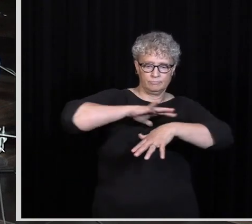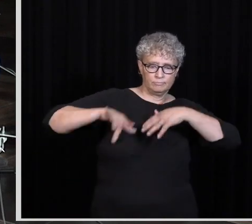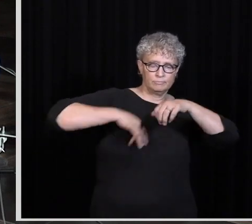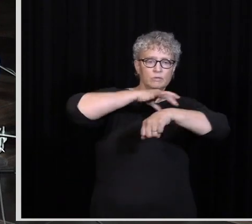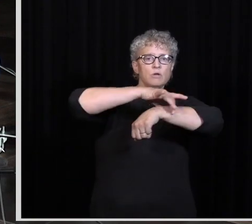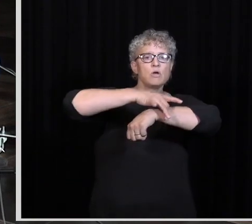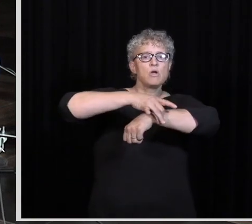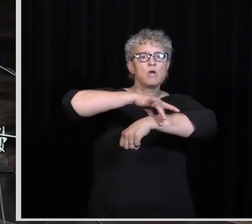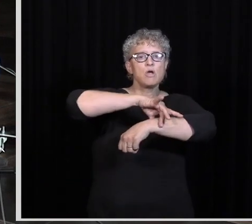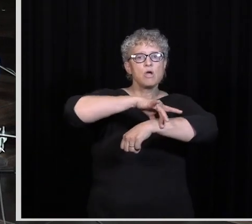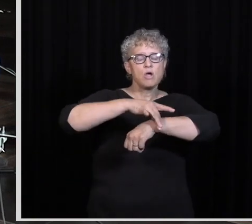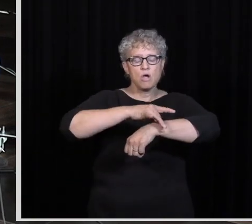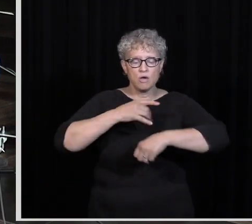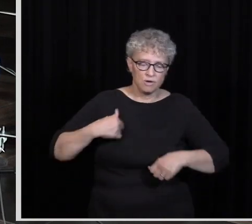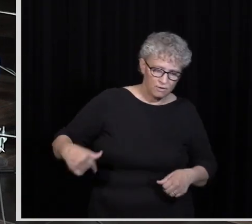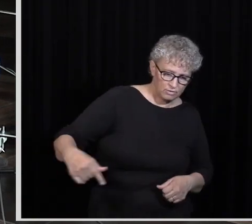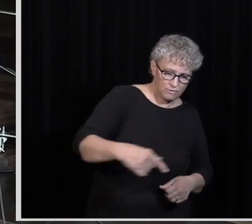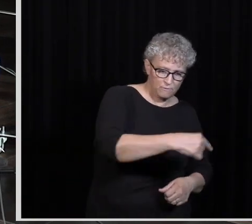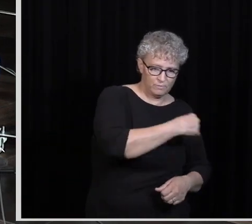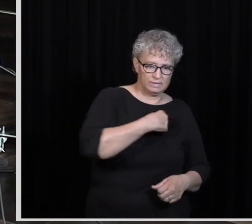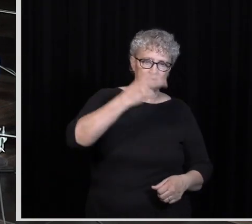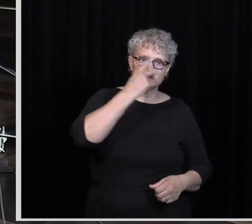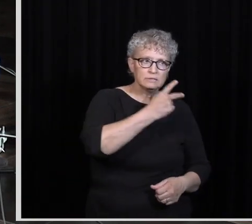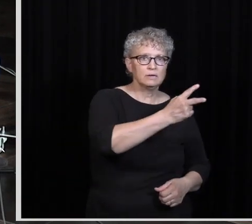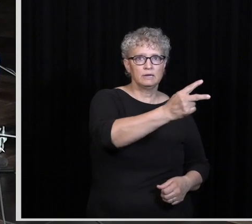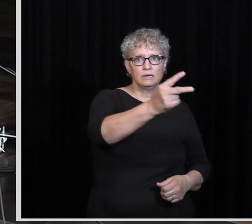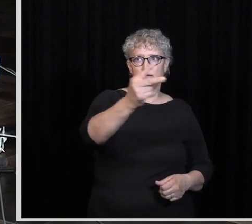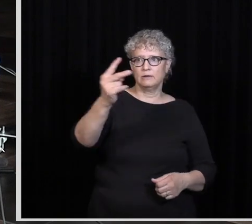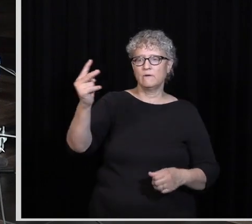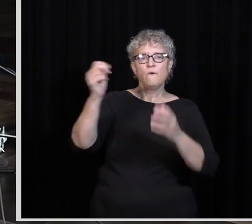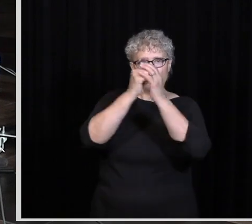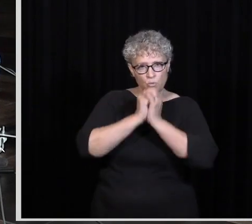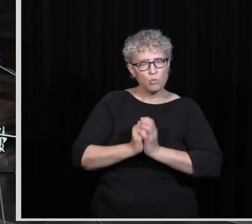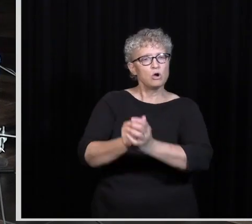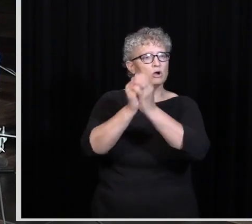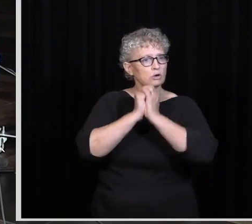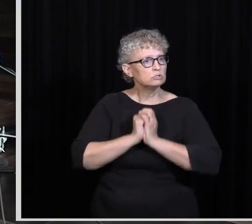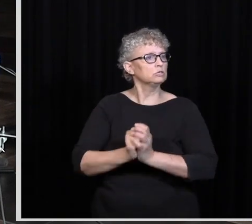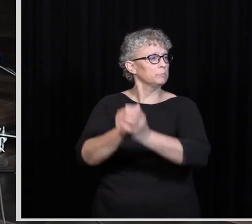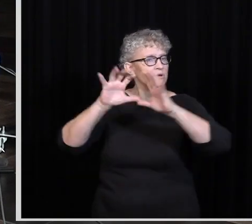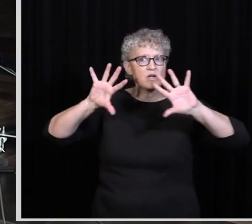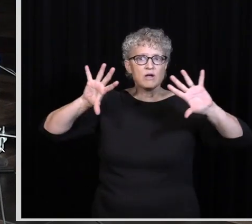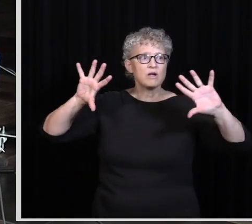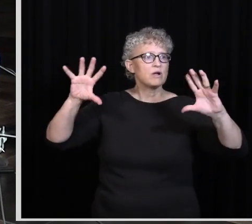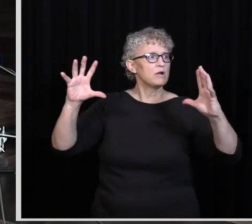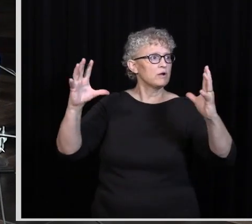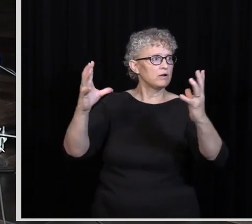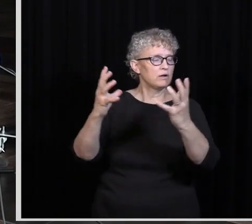The Earth We See Worshippers